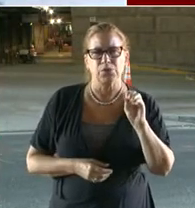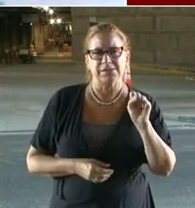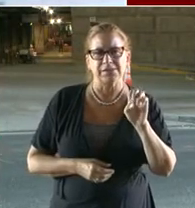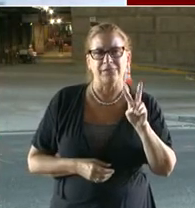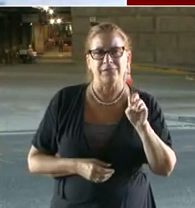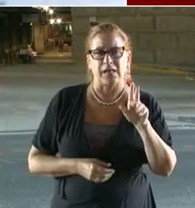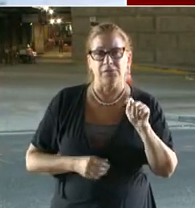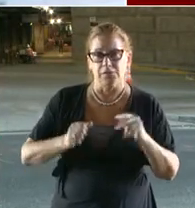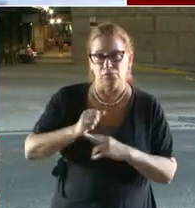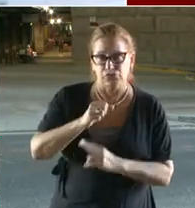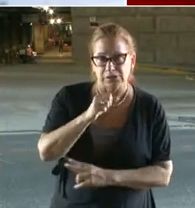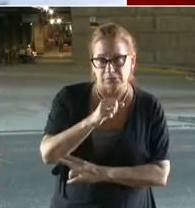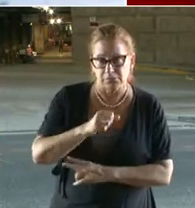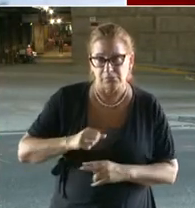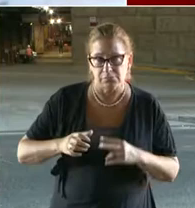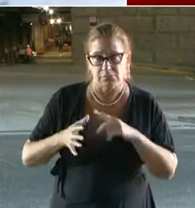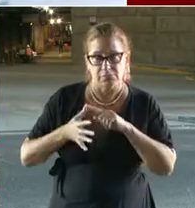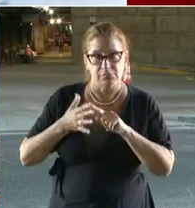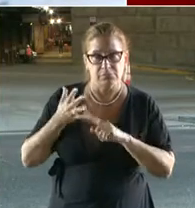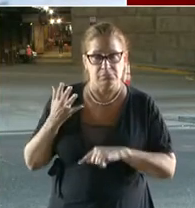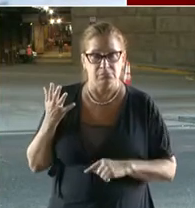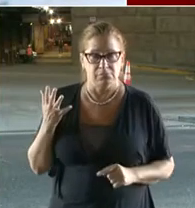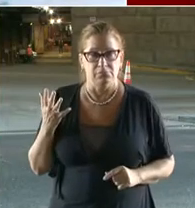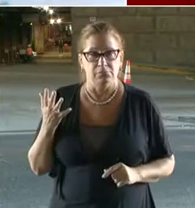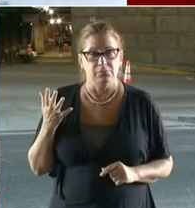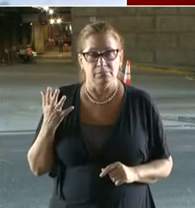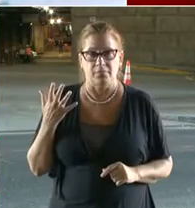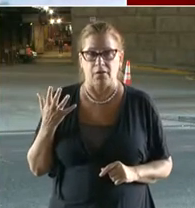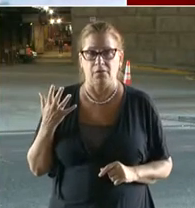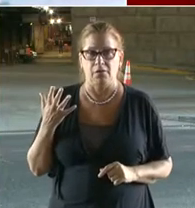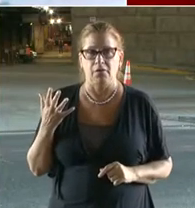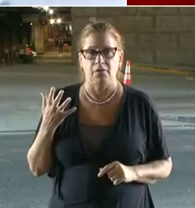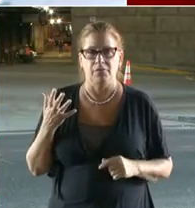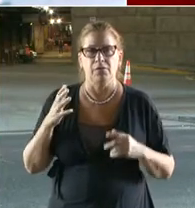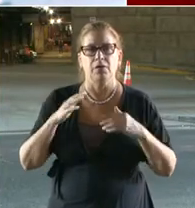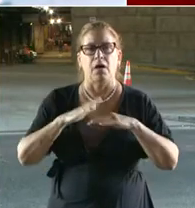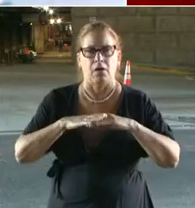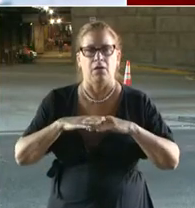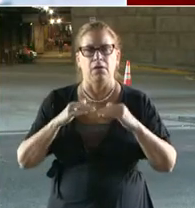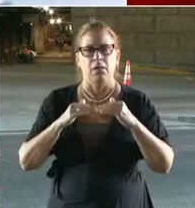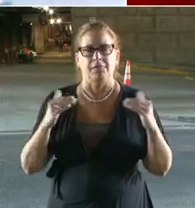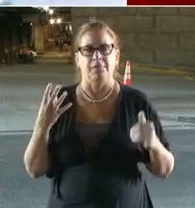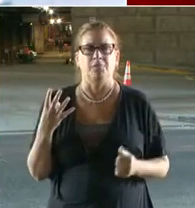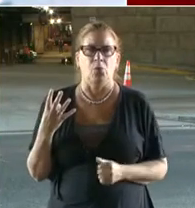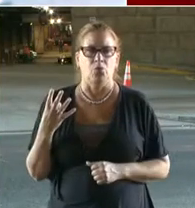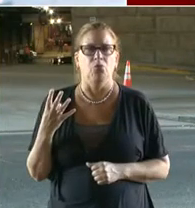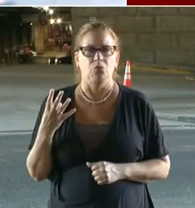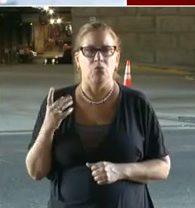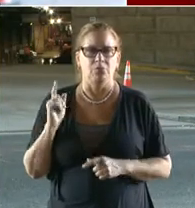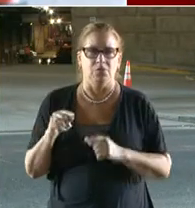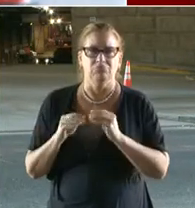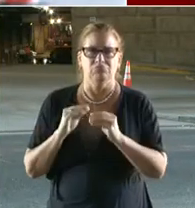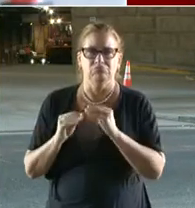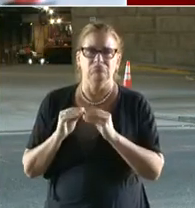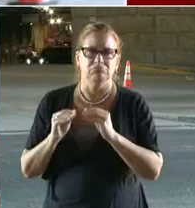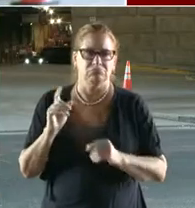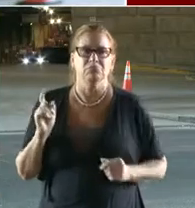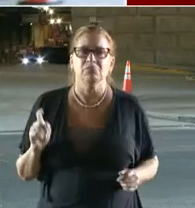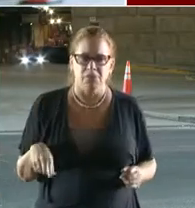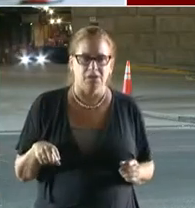That's the number four. Yes. And you said Benning Road, is that the Ethel Kennedy Bridge? Benning Road, is that Ethel Kennedy?